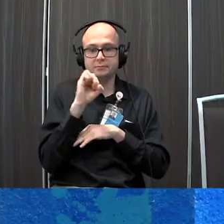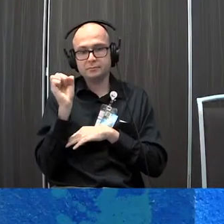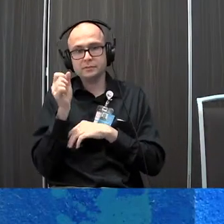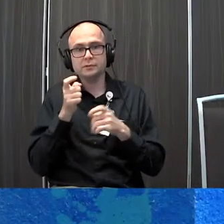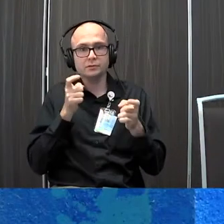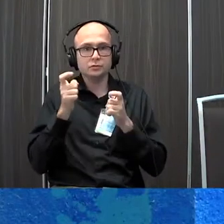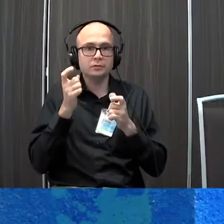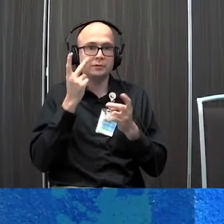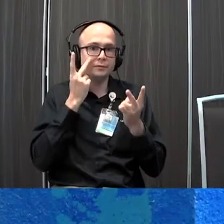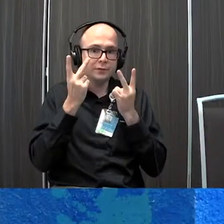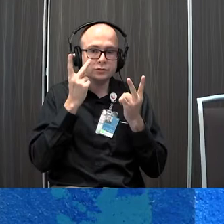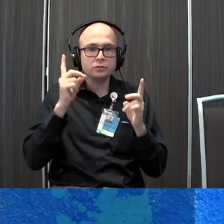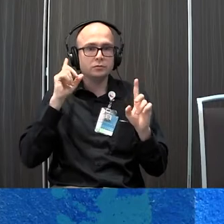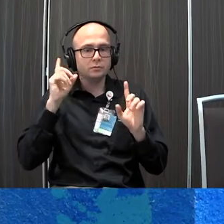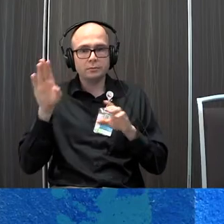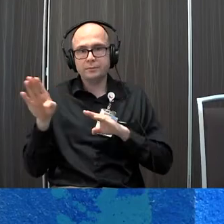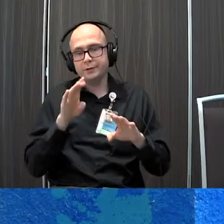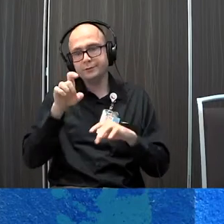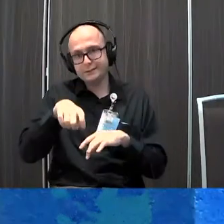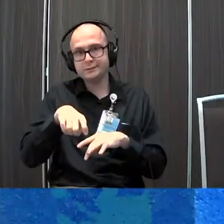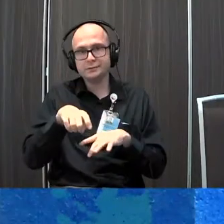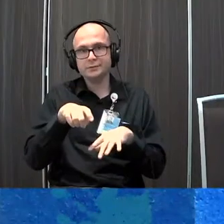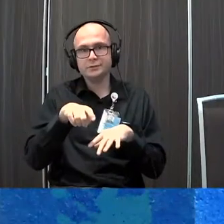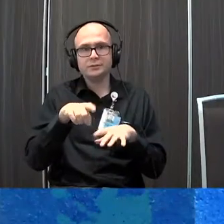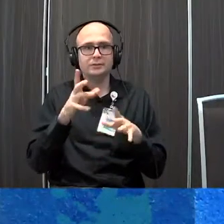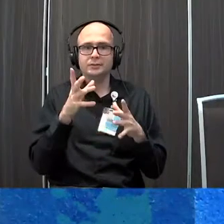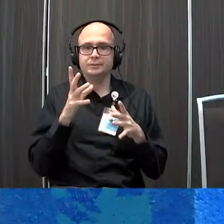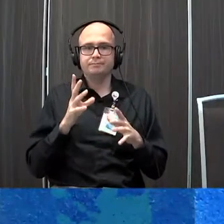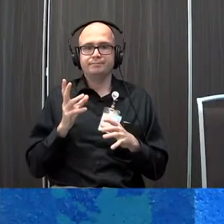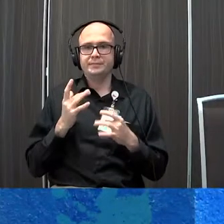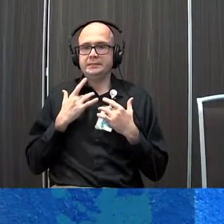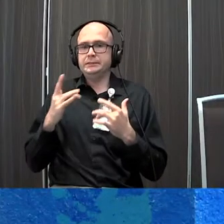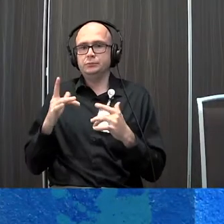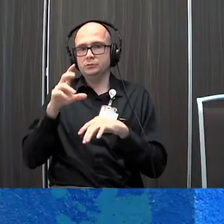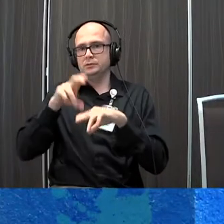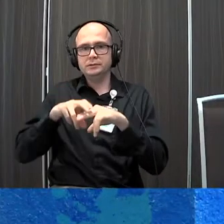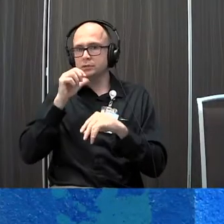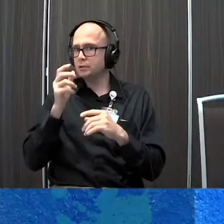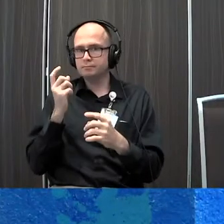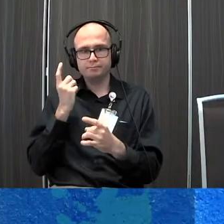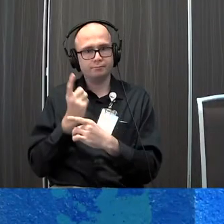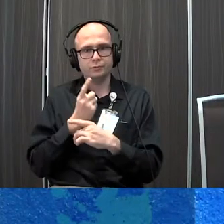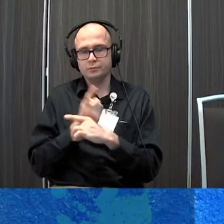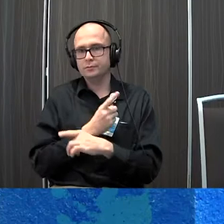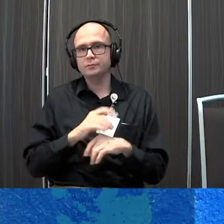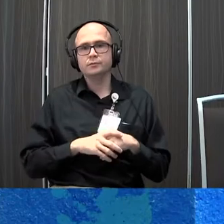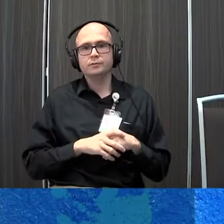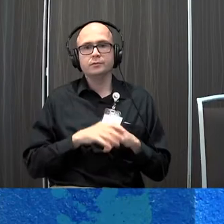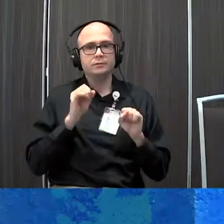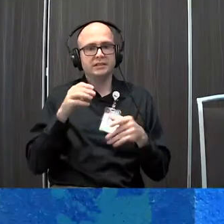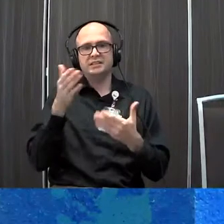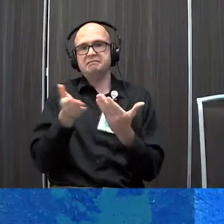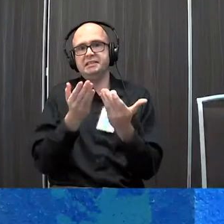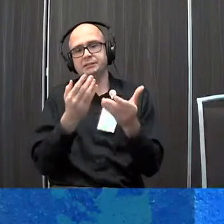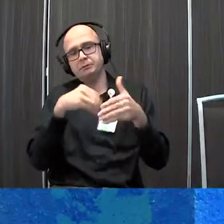sensory or maybe behavioral needs the commercial seats are not appropriate or safe they are Houdini's and they're able to get